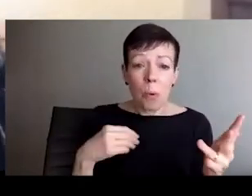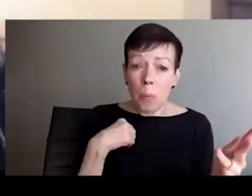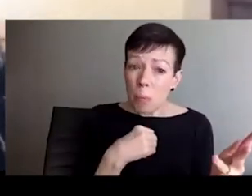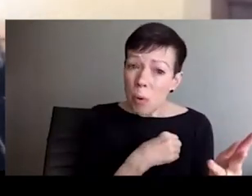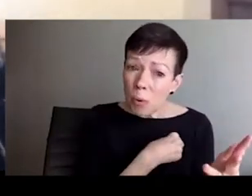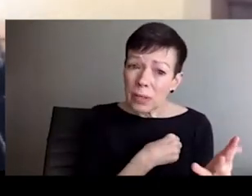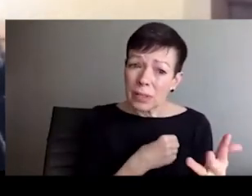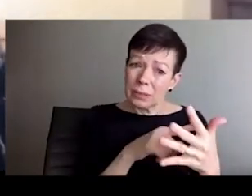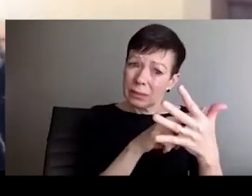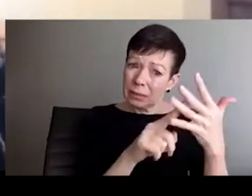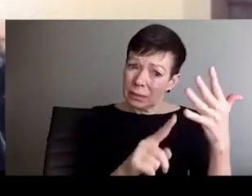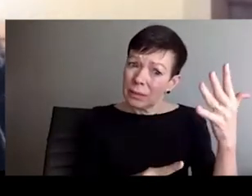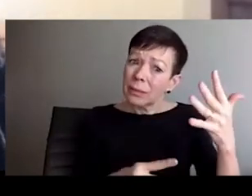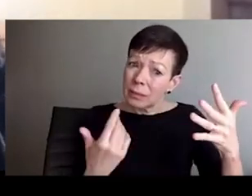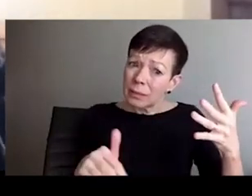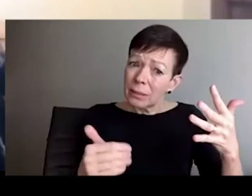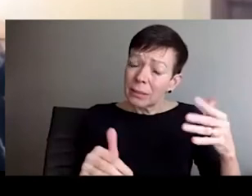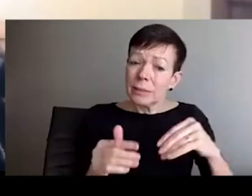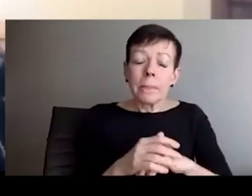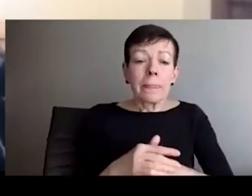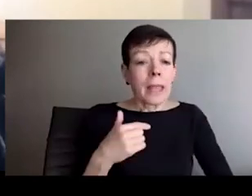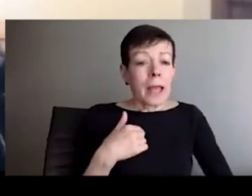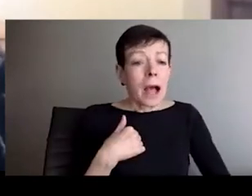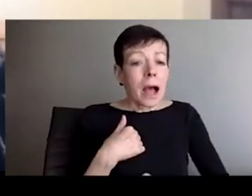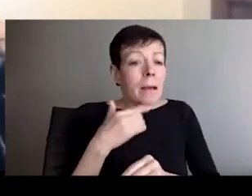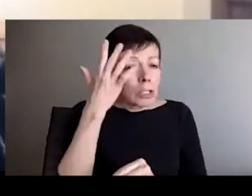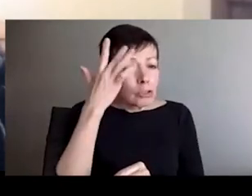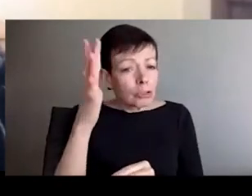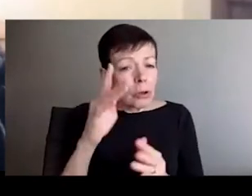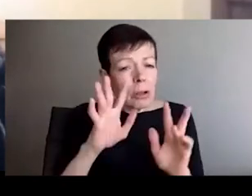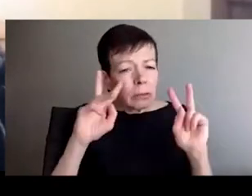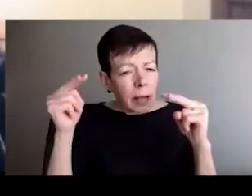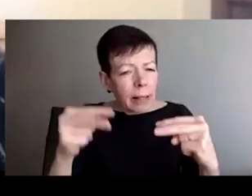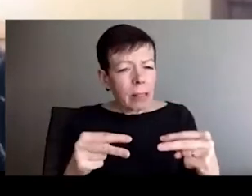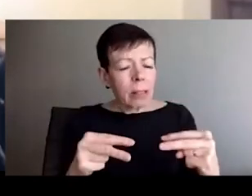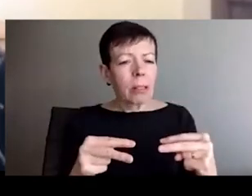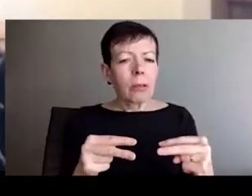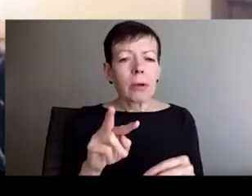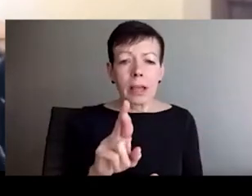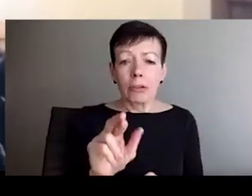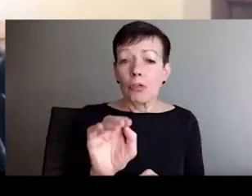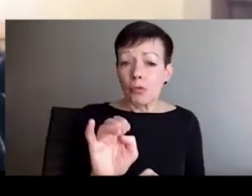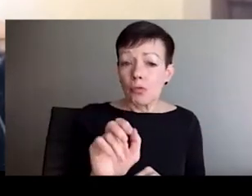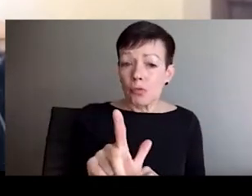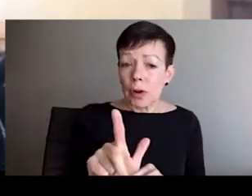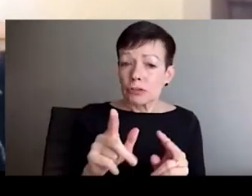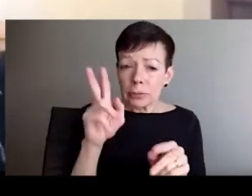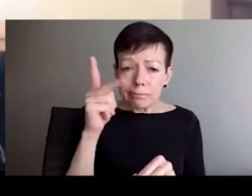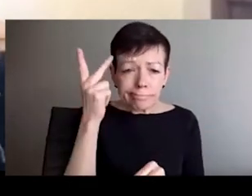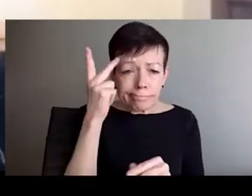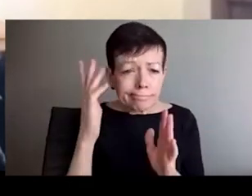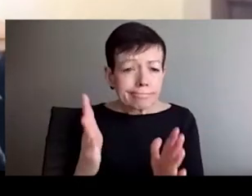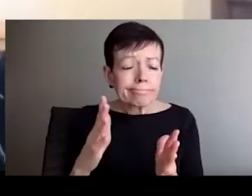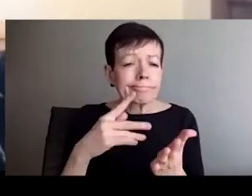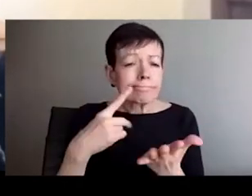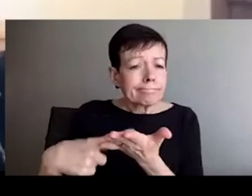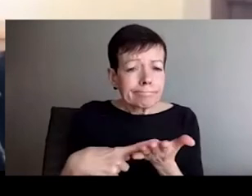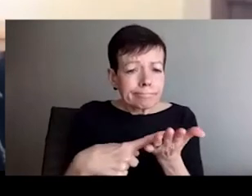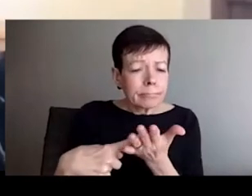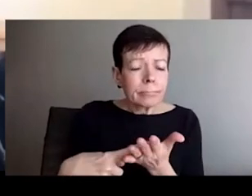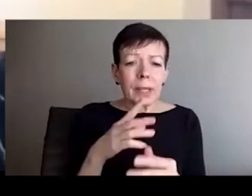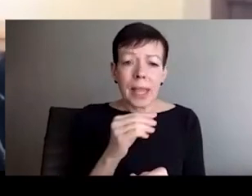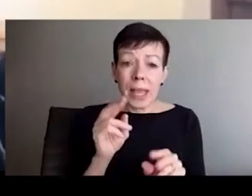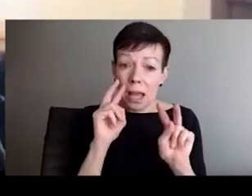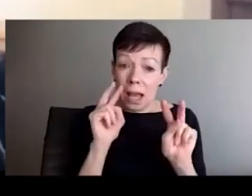that this is a war. I just wanted to reiterate that. And as she noted, Putin wants this to become a global war.